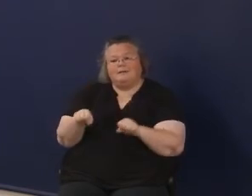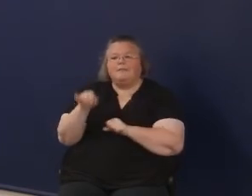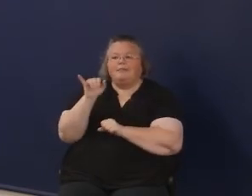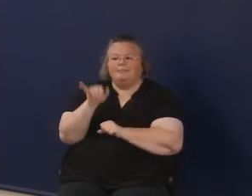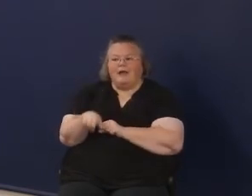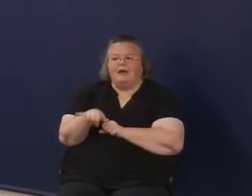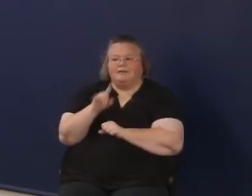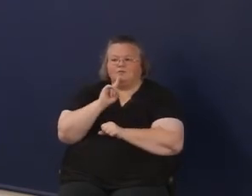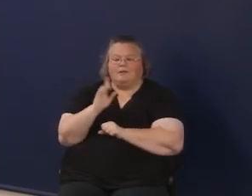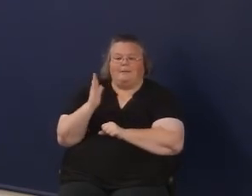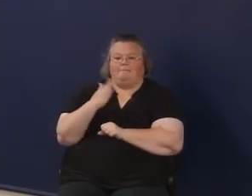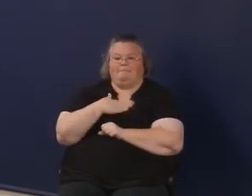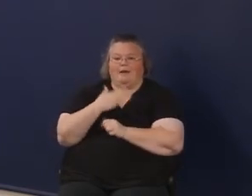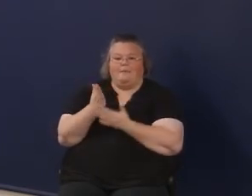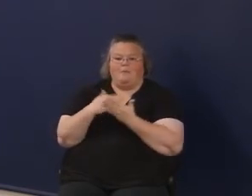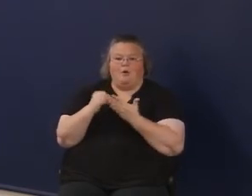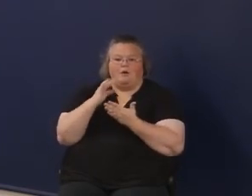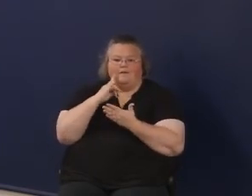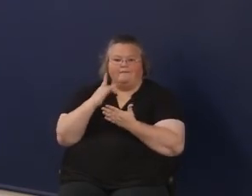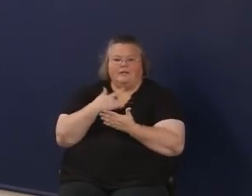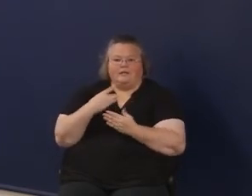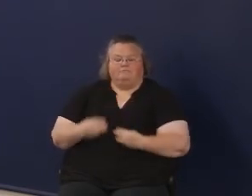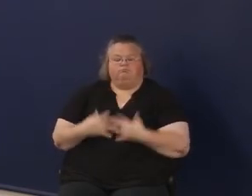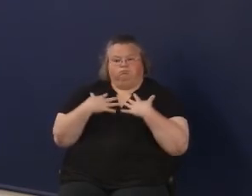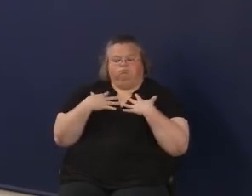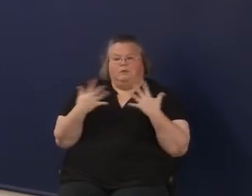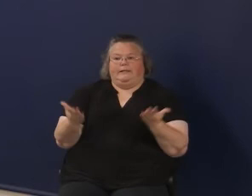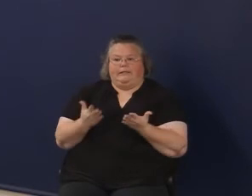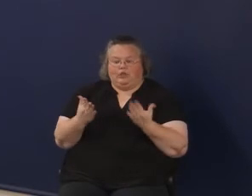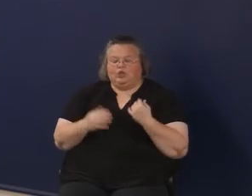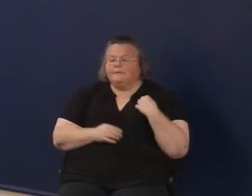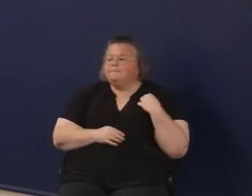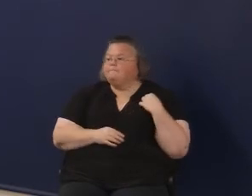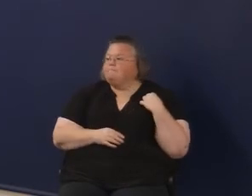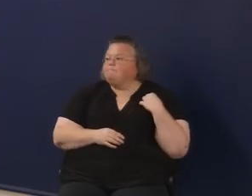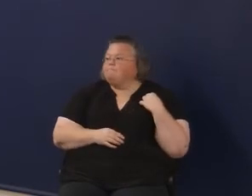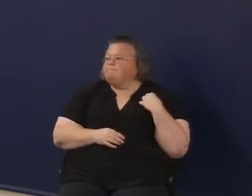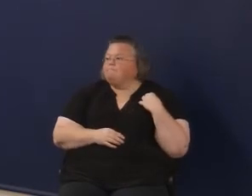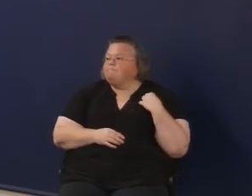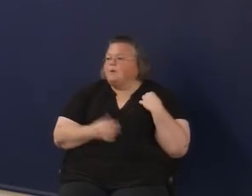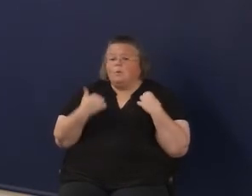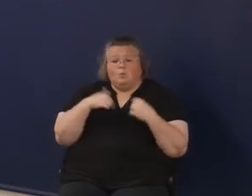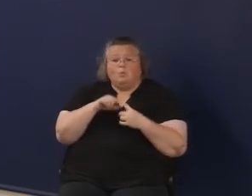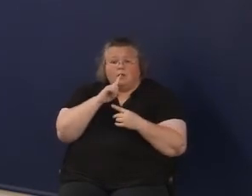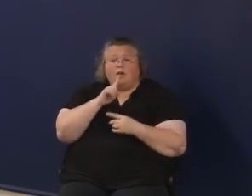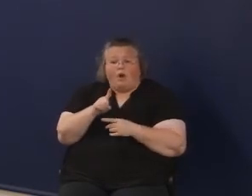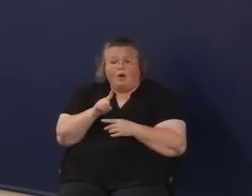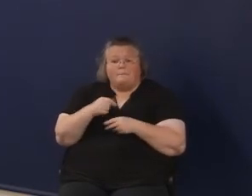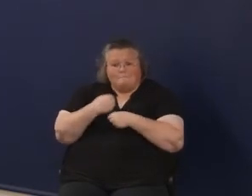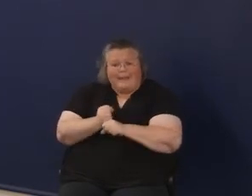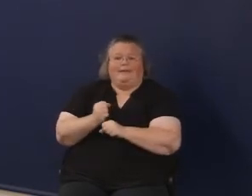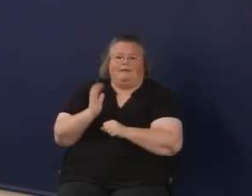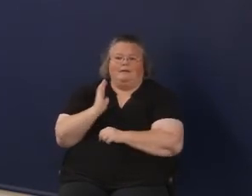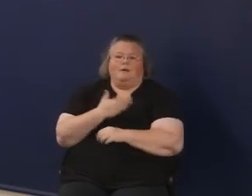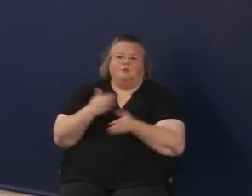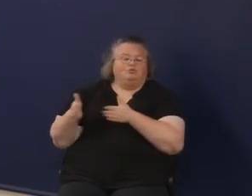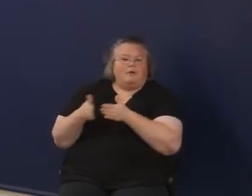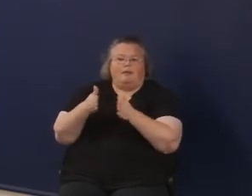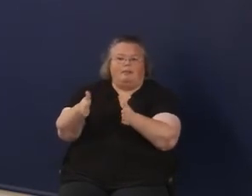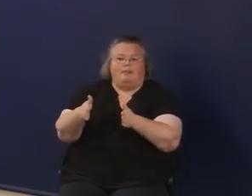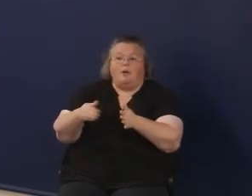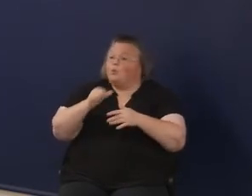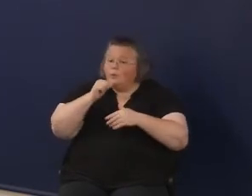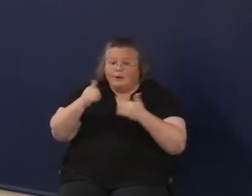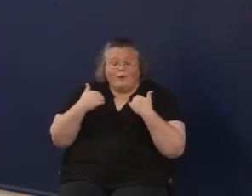was my part of being energized here. I think that we're blazing that trail. We don't have those